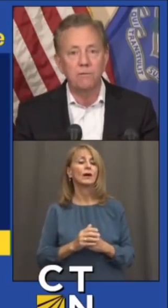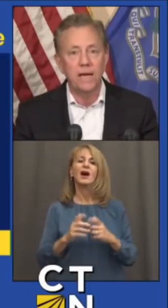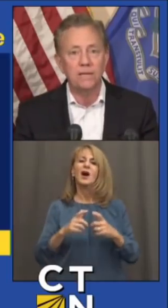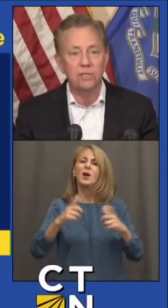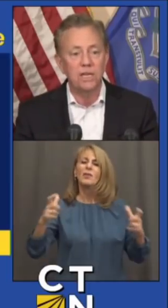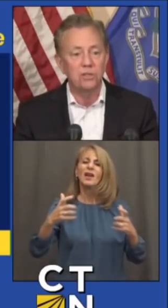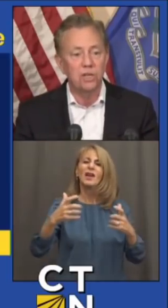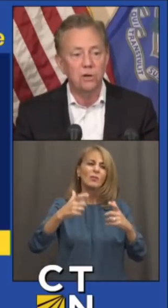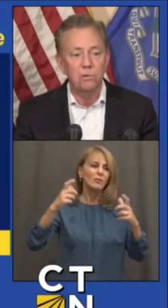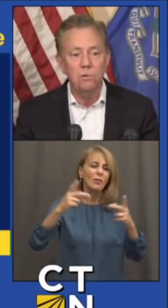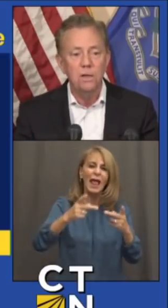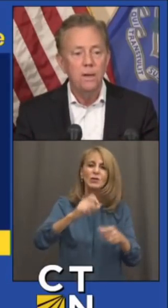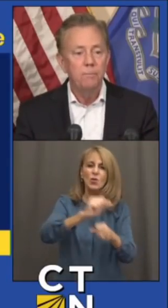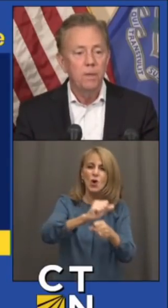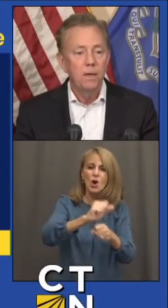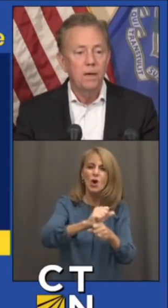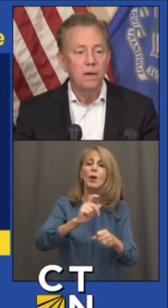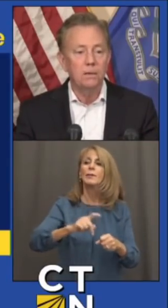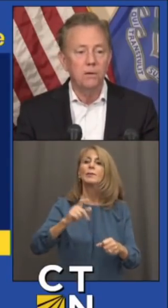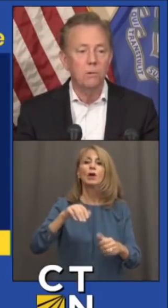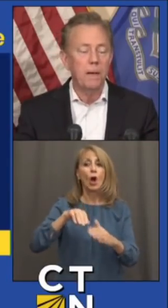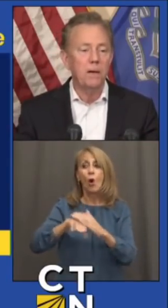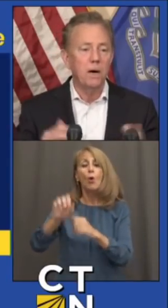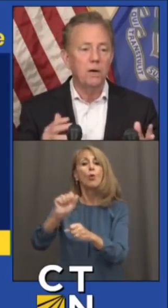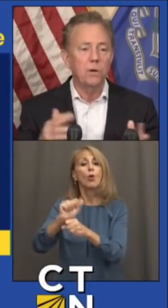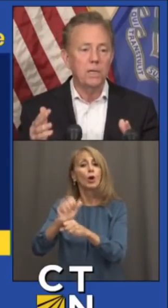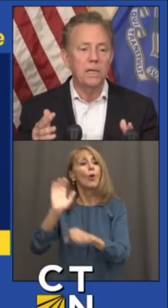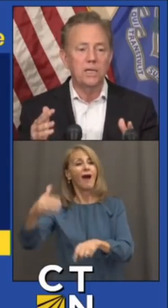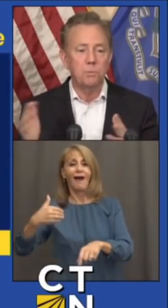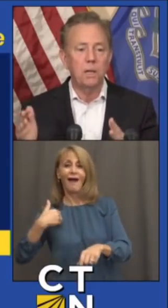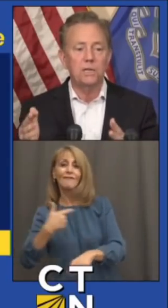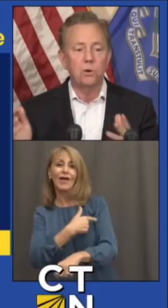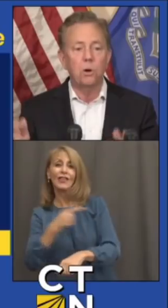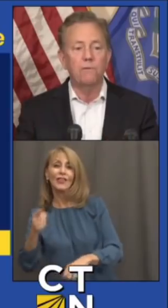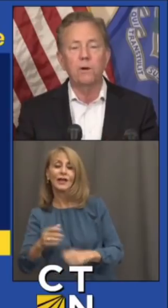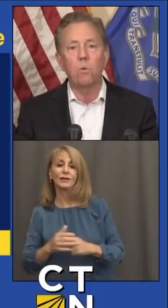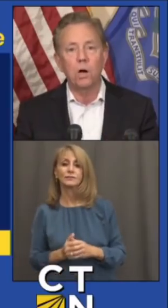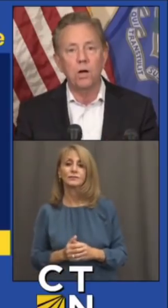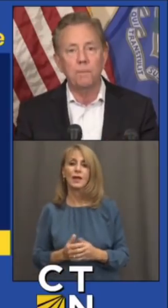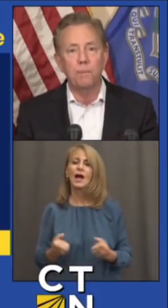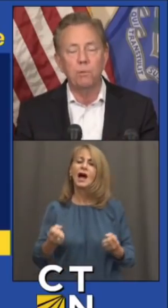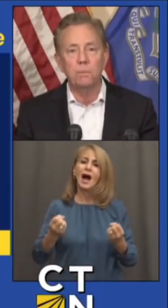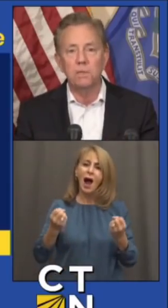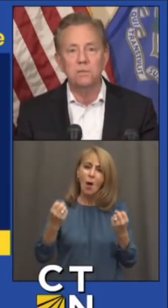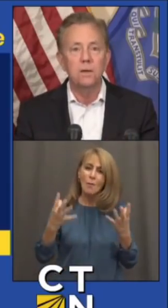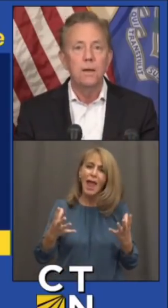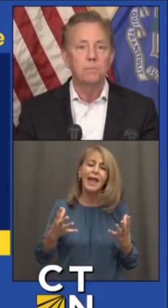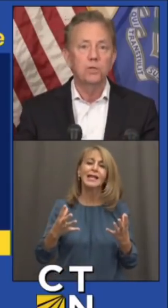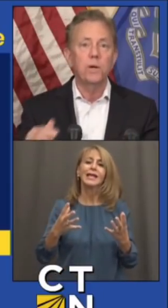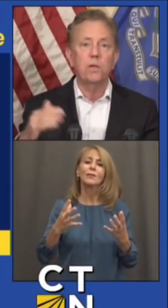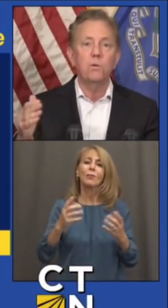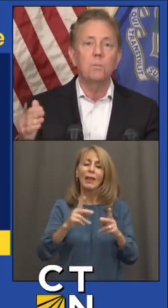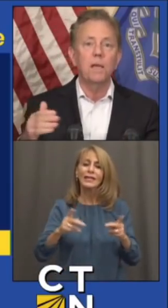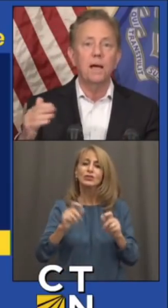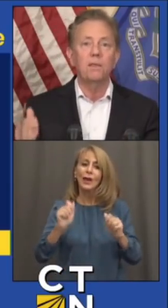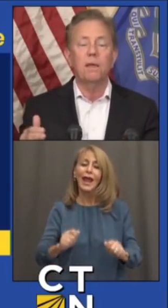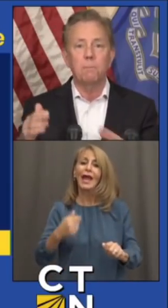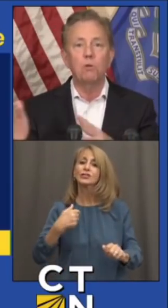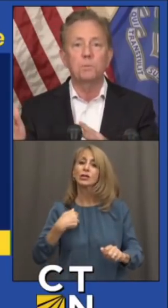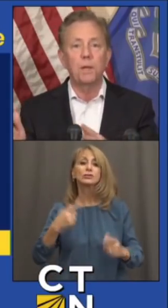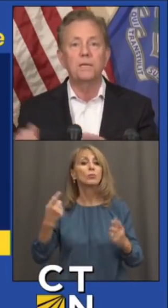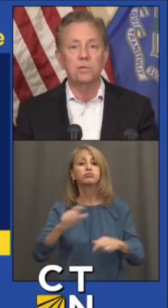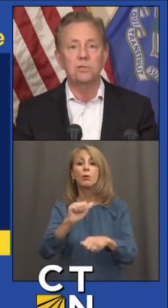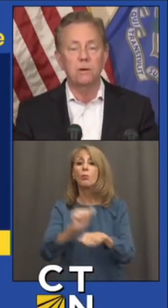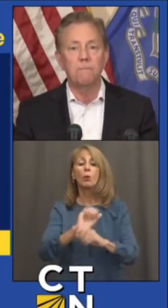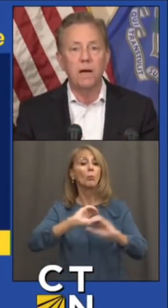to get the vaccine to you. There are about 100 clinics plus offering walk-up appointments. Between you and me, I